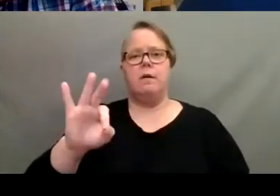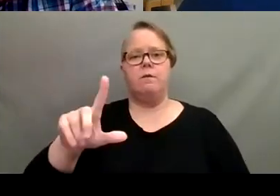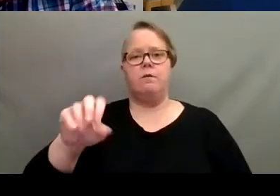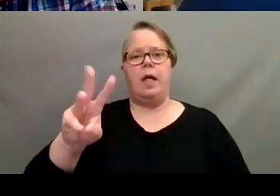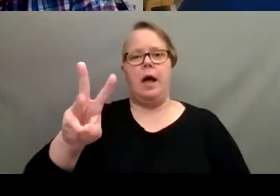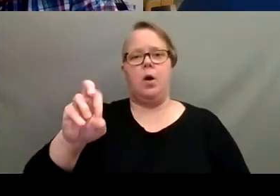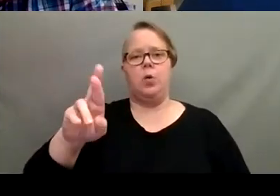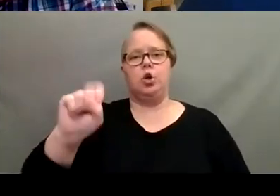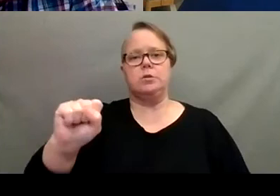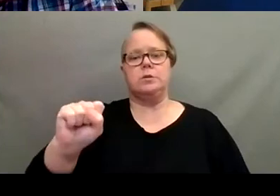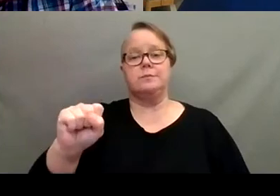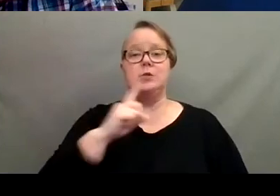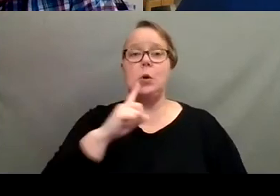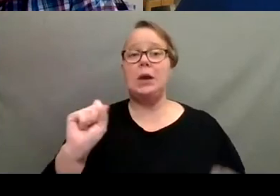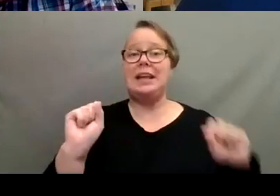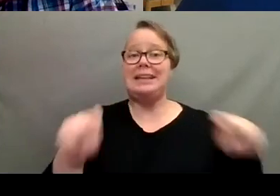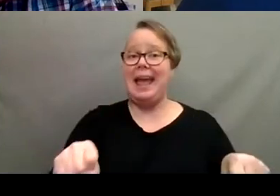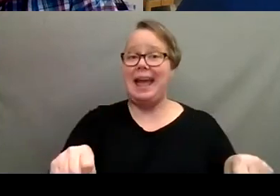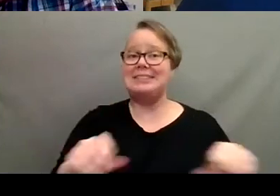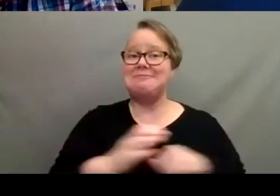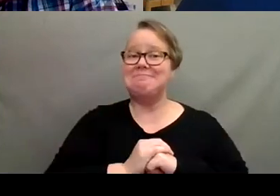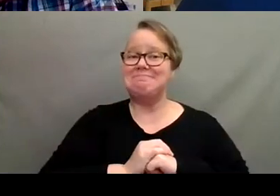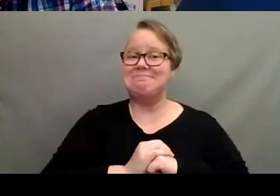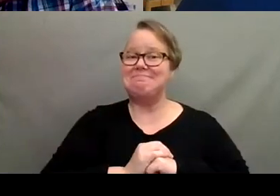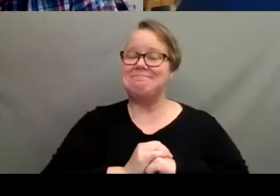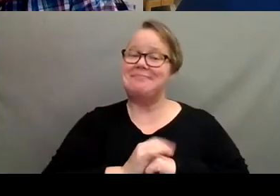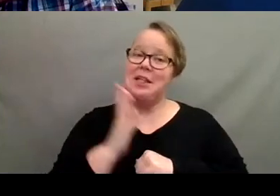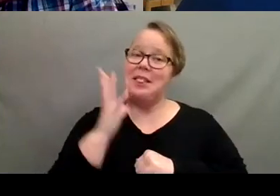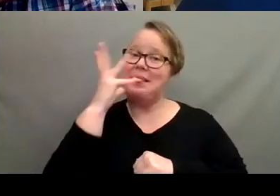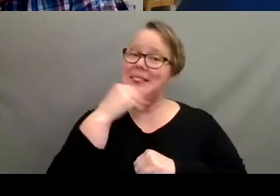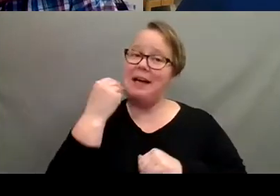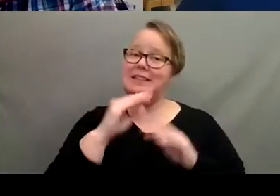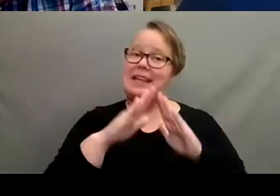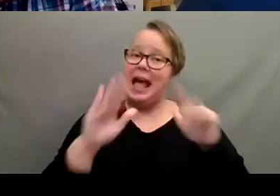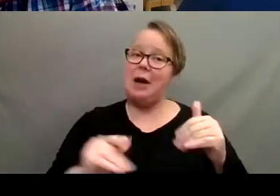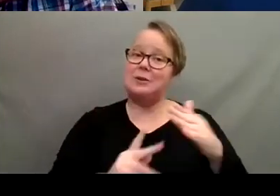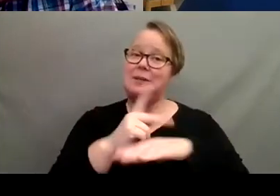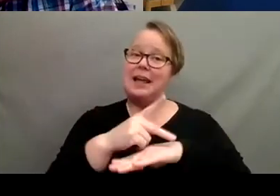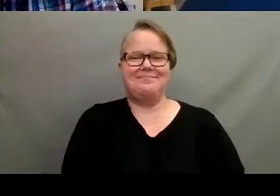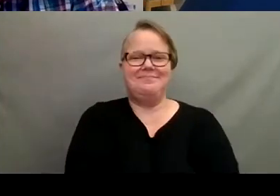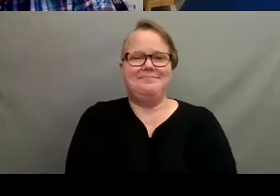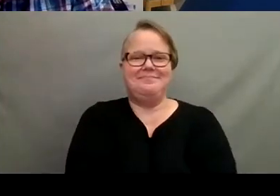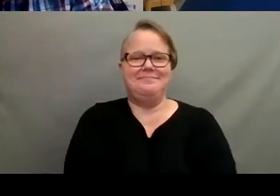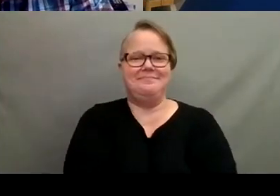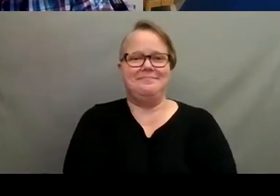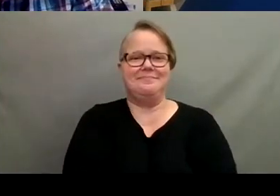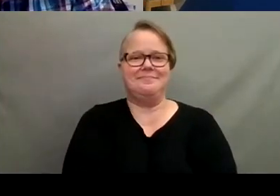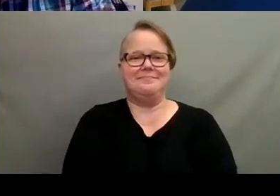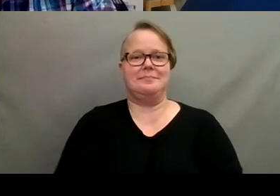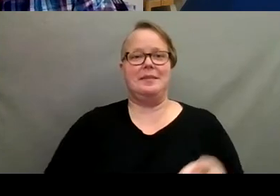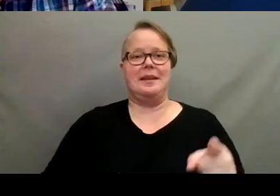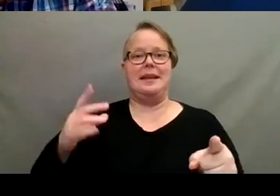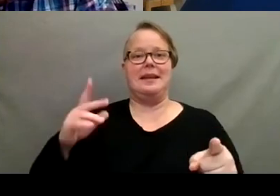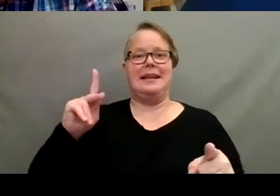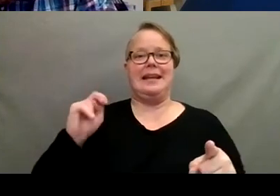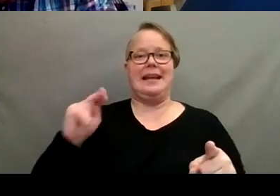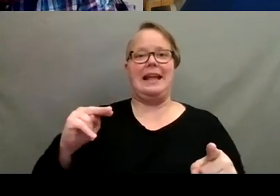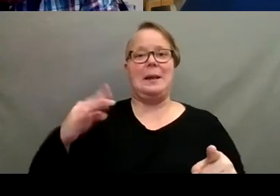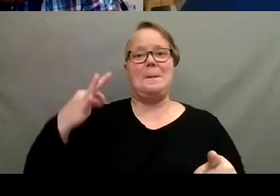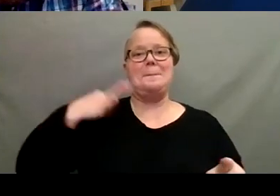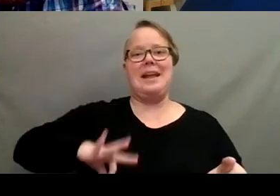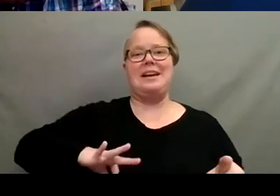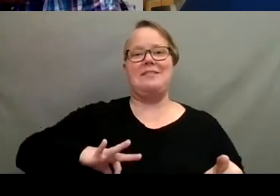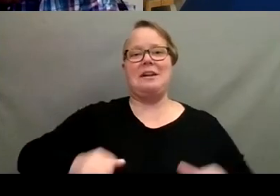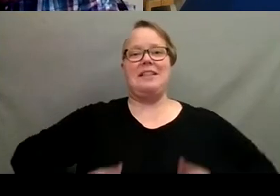it can be done there. They're a lovely, lovely houseplant. you want to want to do them benefit of living in an old drafty house.